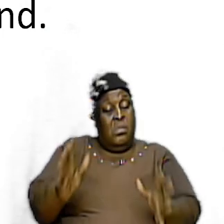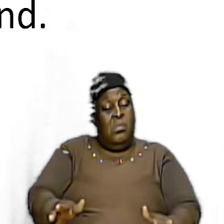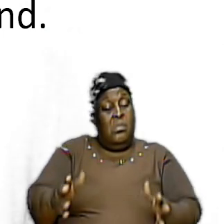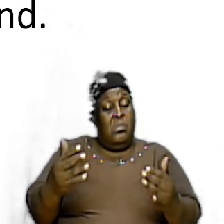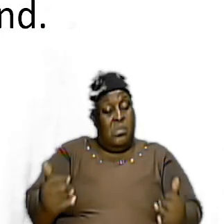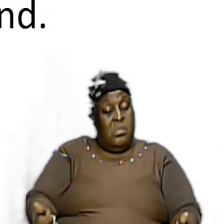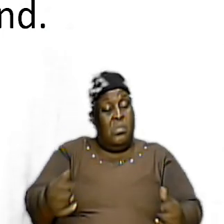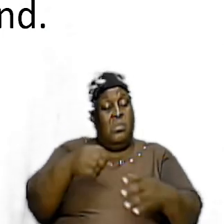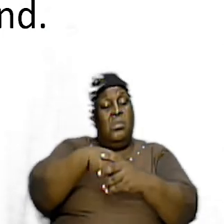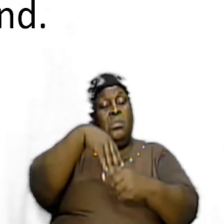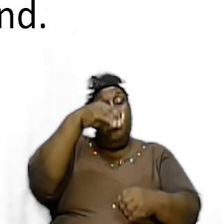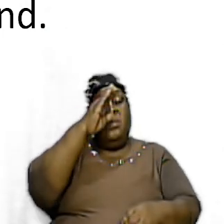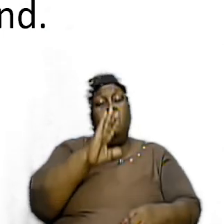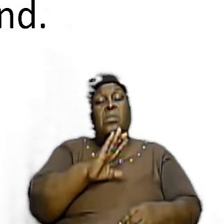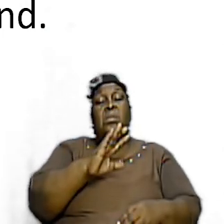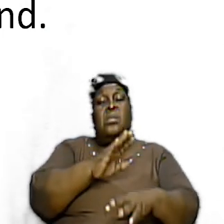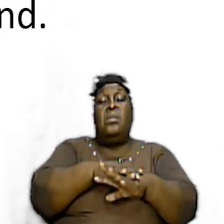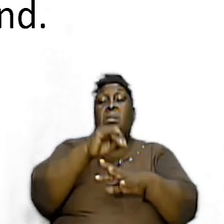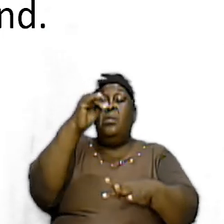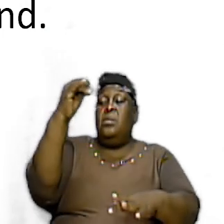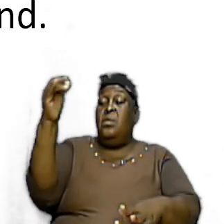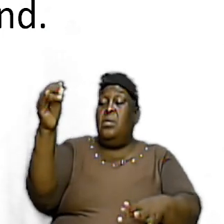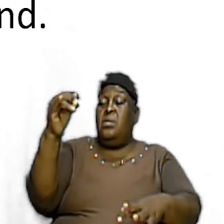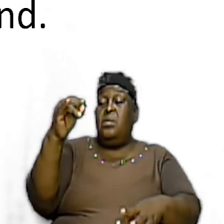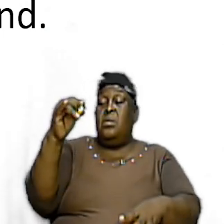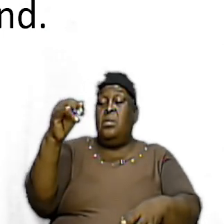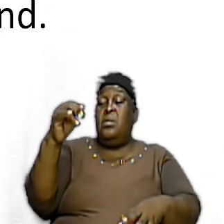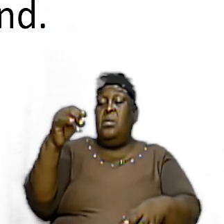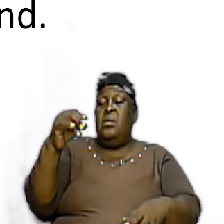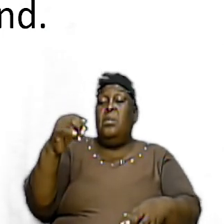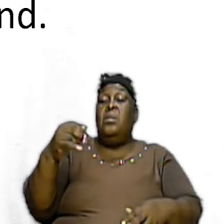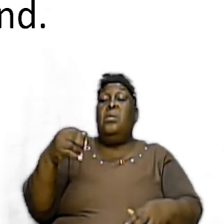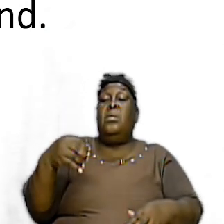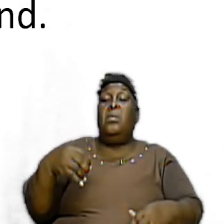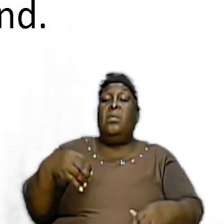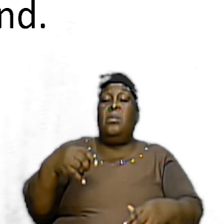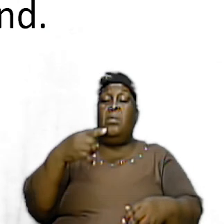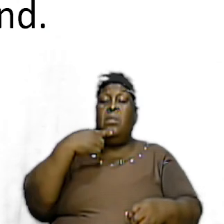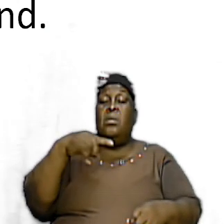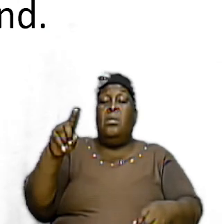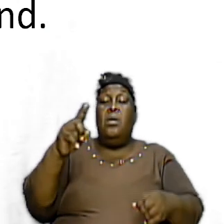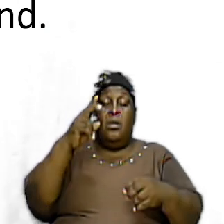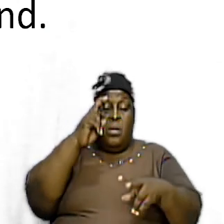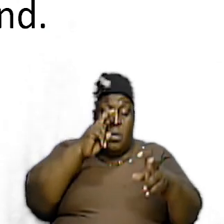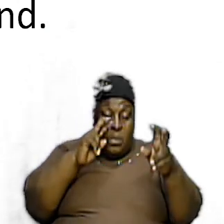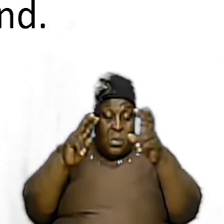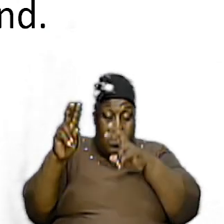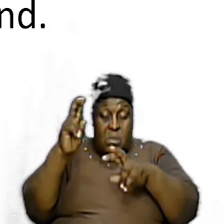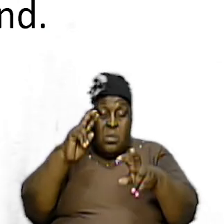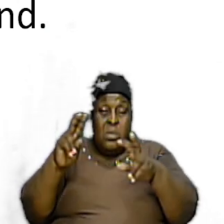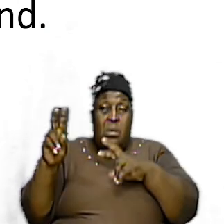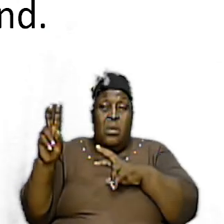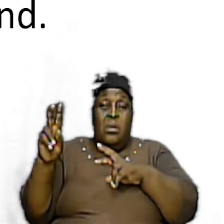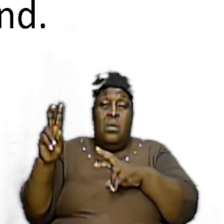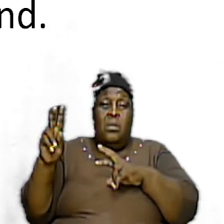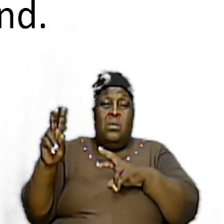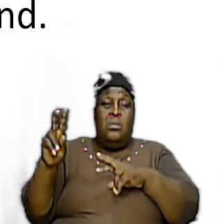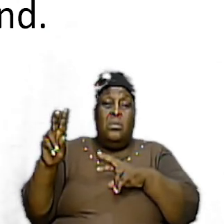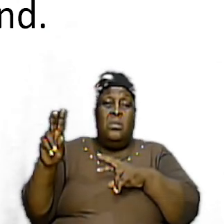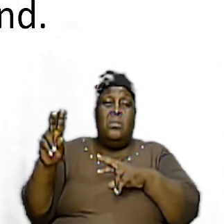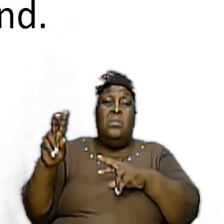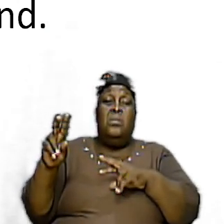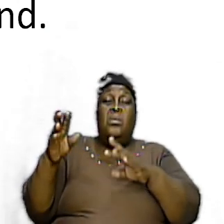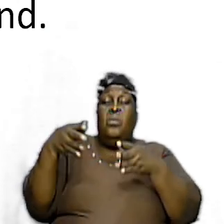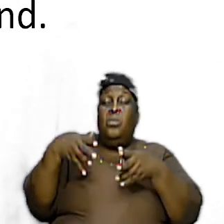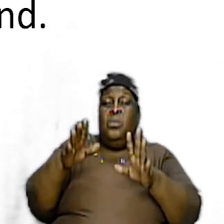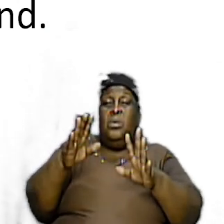called them out and notice what is happening now because we're going to look at some parallels because this is what's going to rivet it